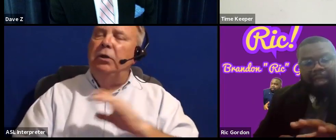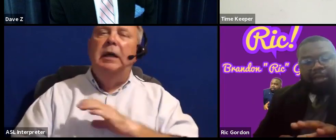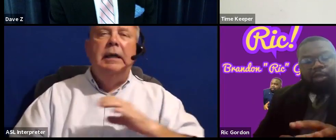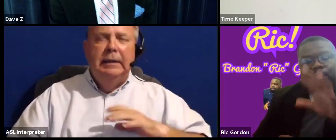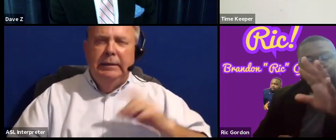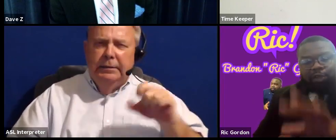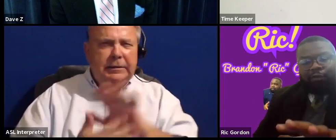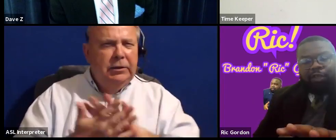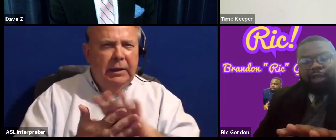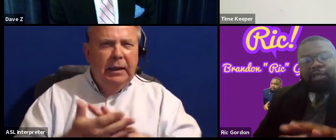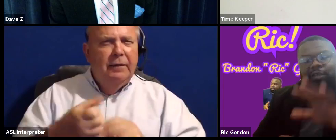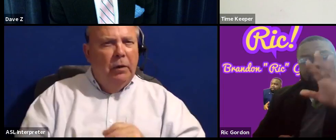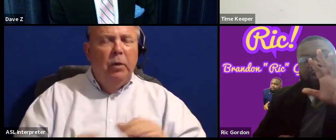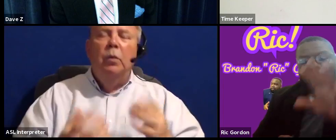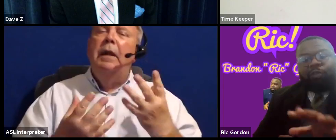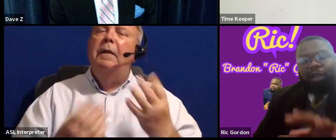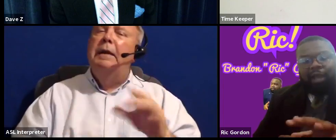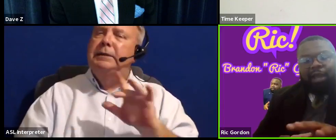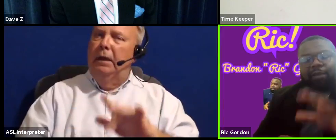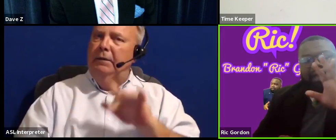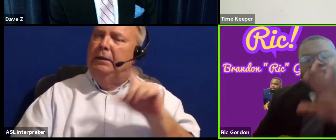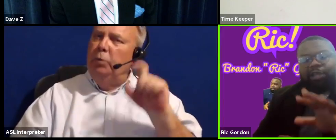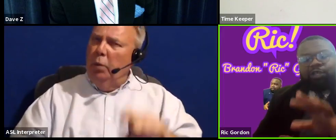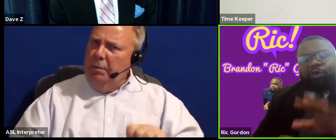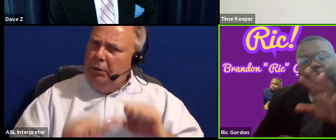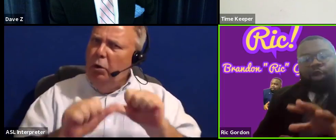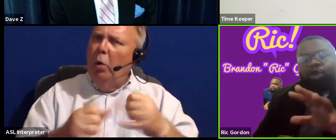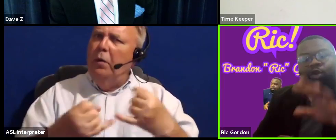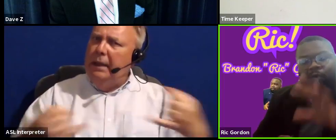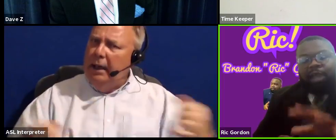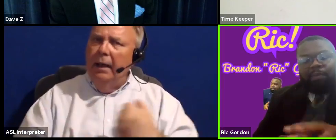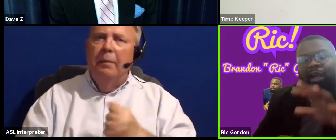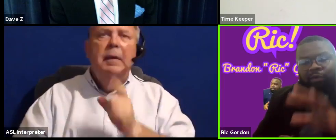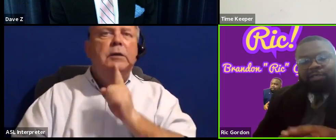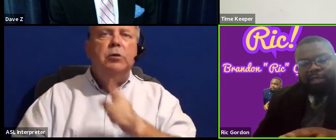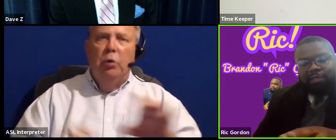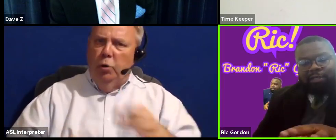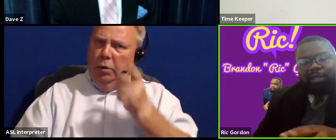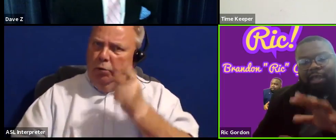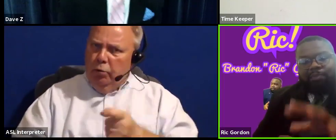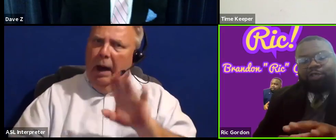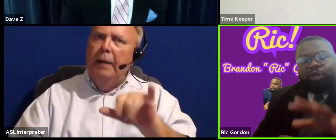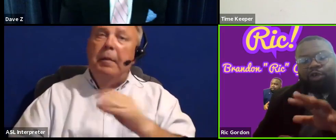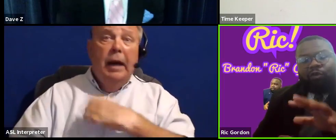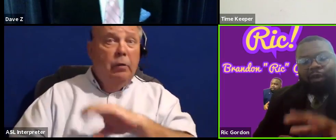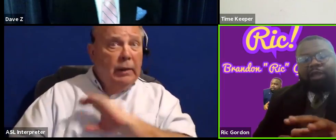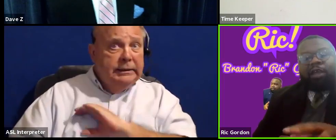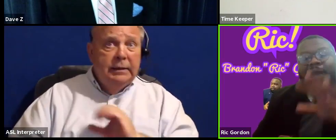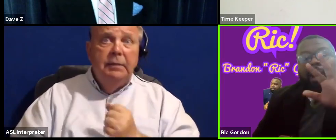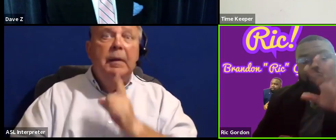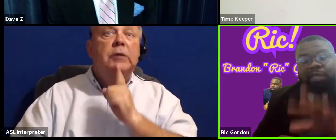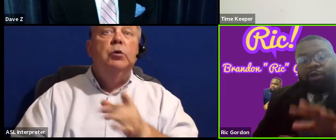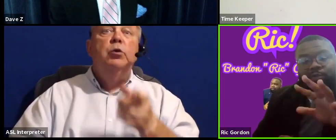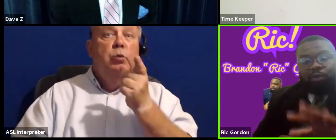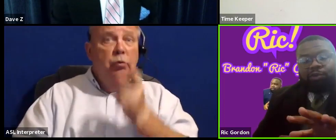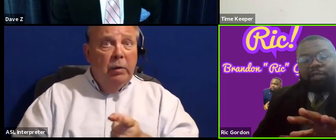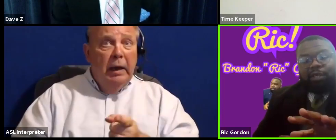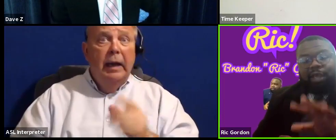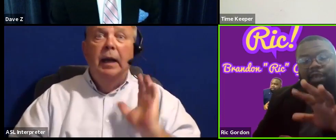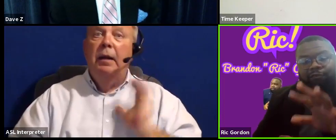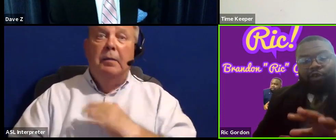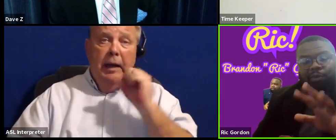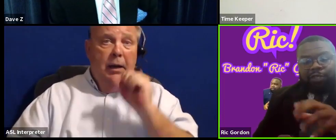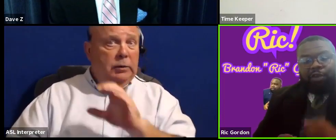have a firm hand with a soft touch. We must hold the line and make sure that they are doing right by our residents and make sure doing right by our seniors